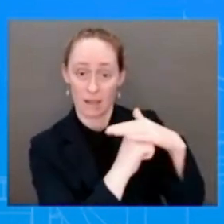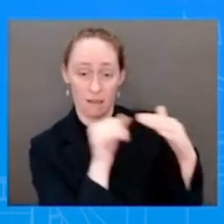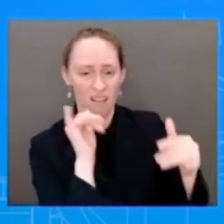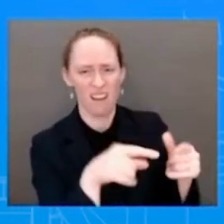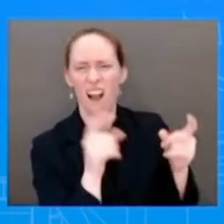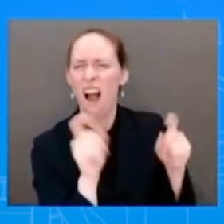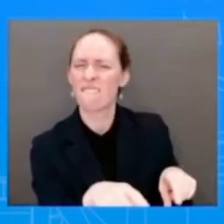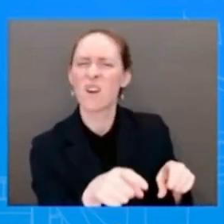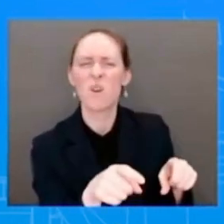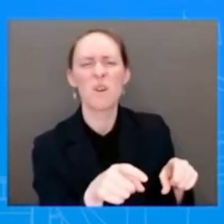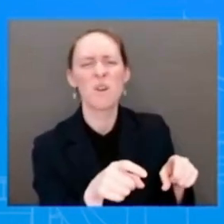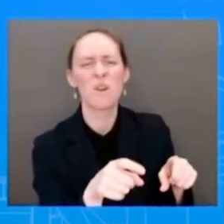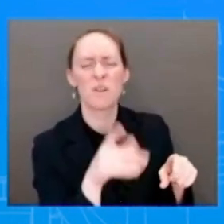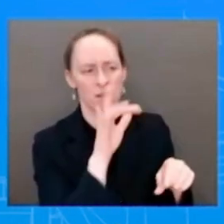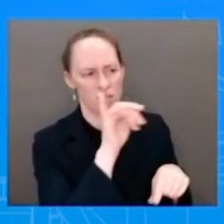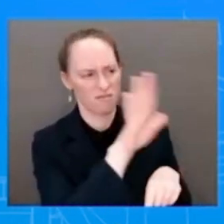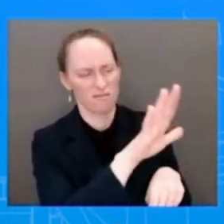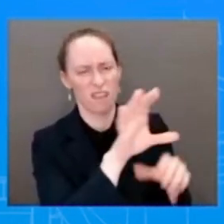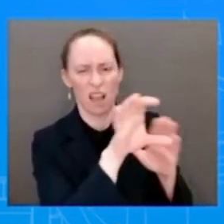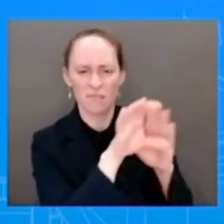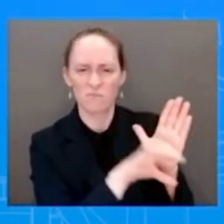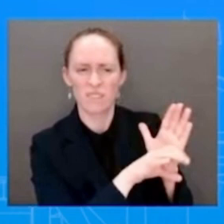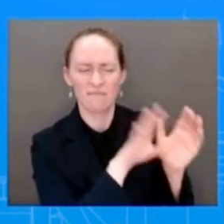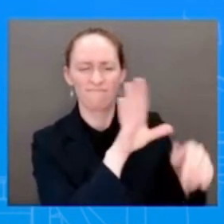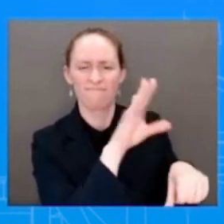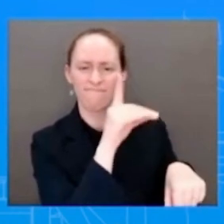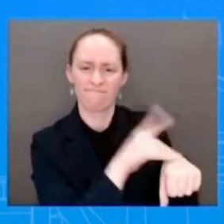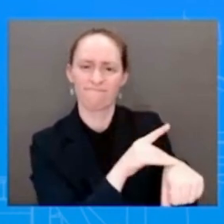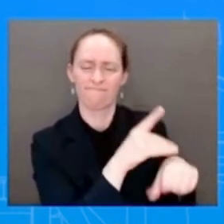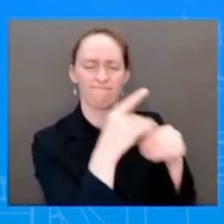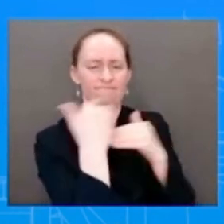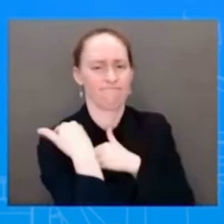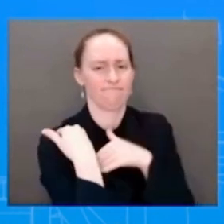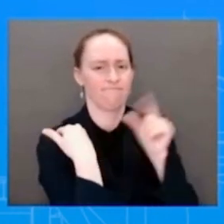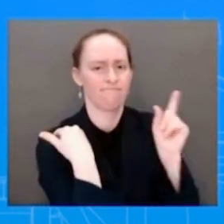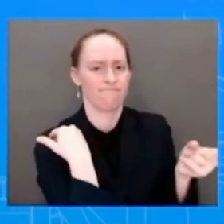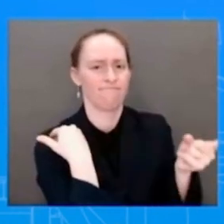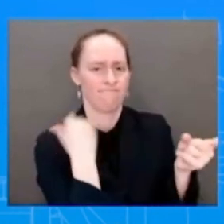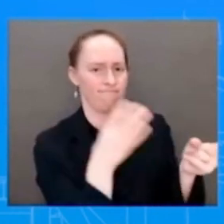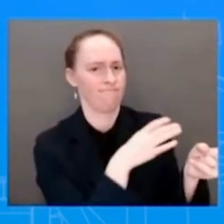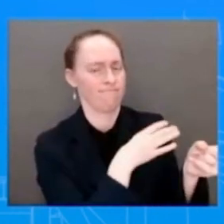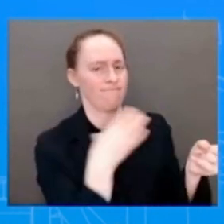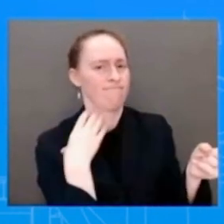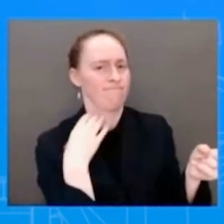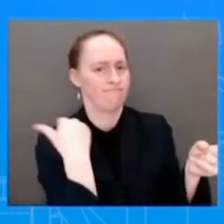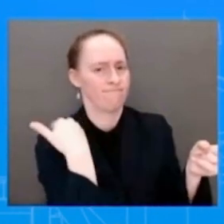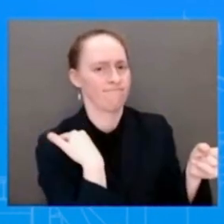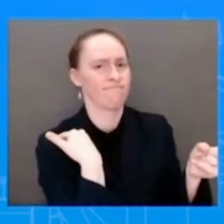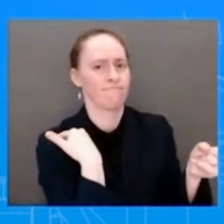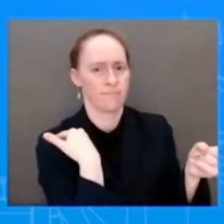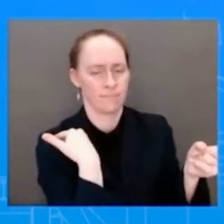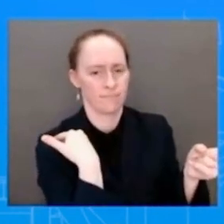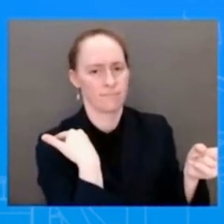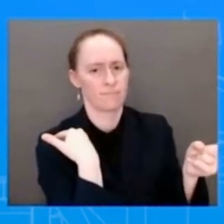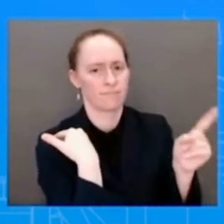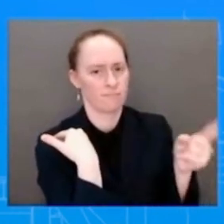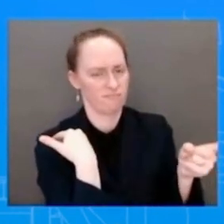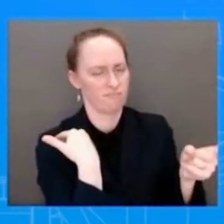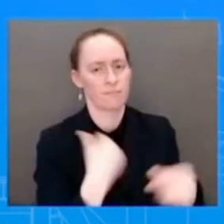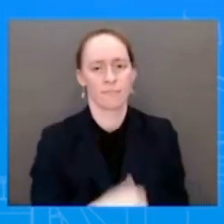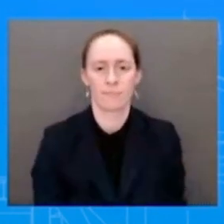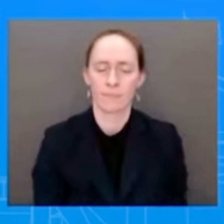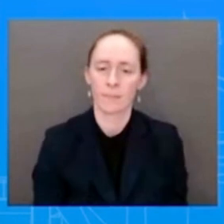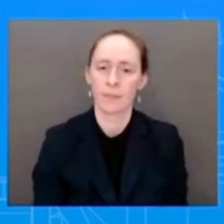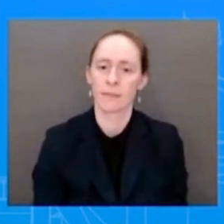Congress, more broadly. And look, we're not talking about new spending.